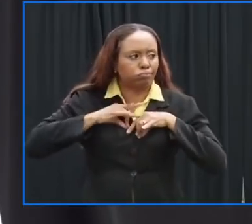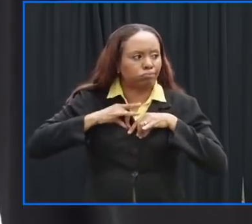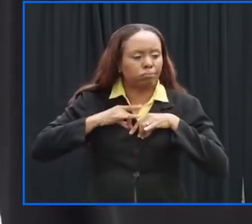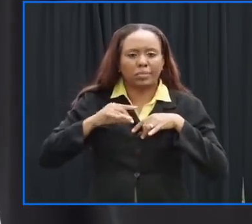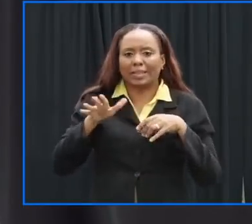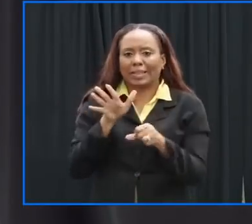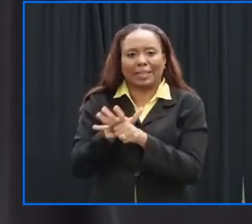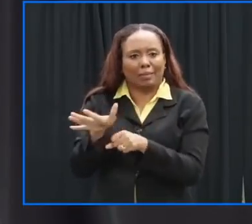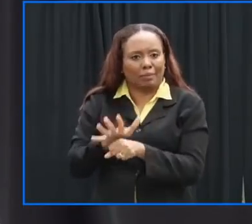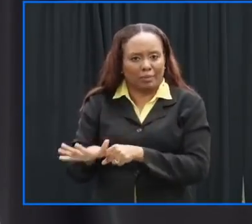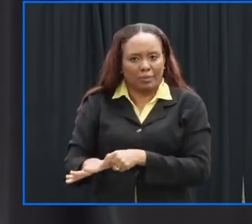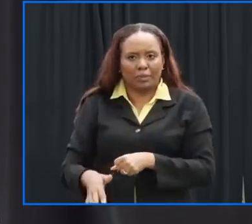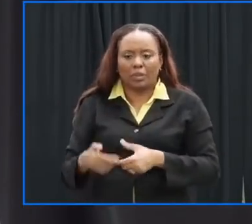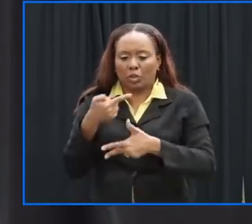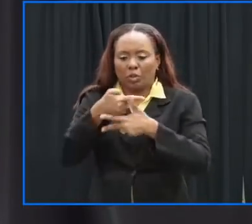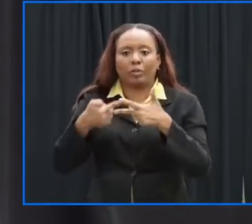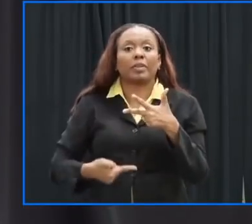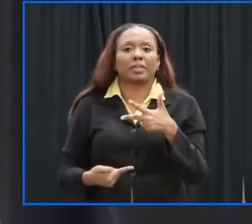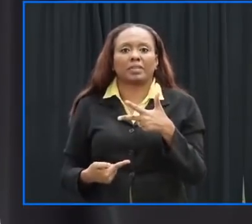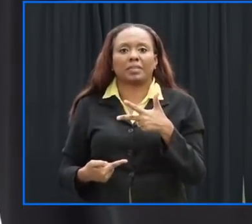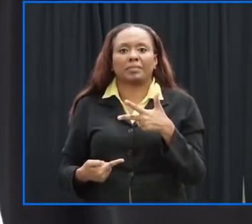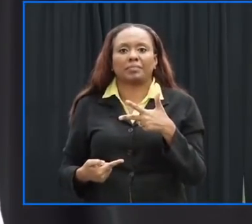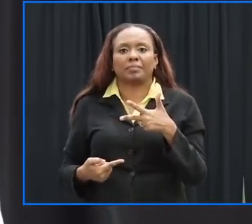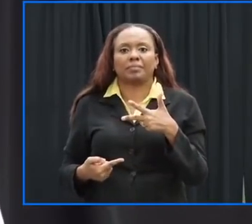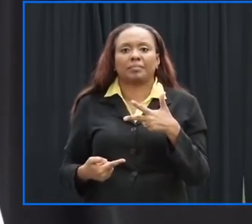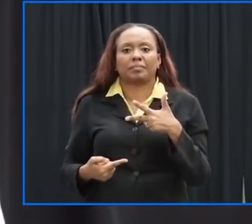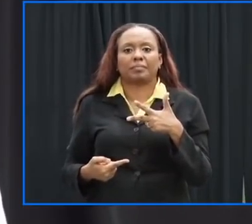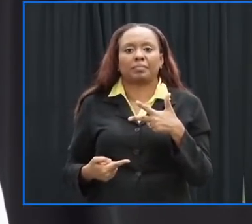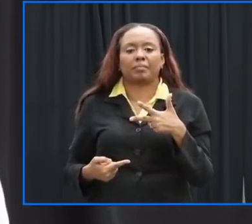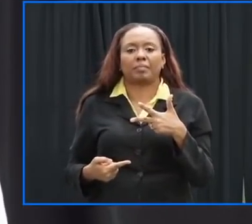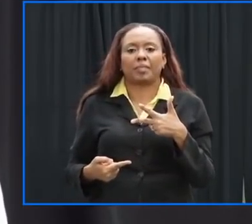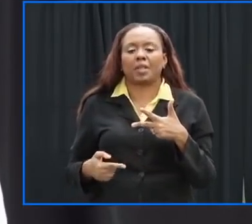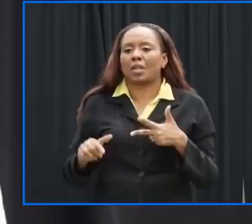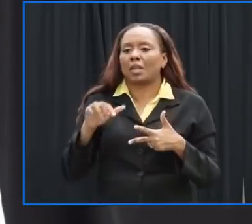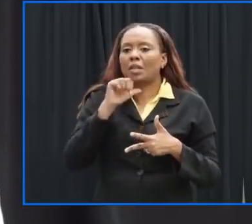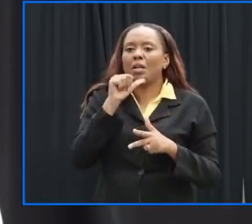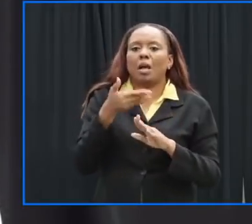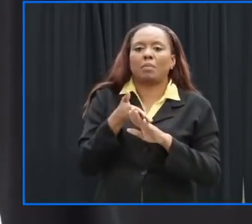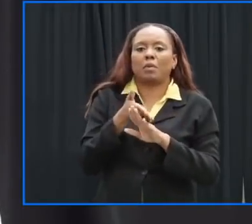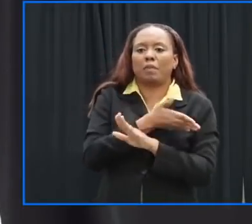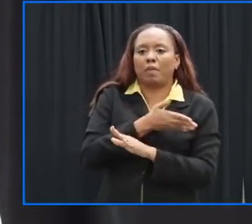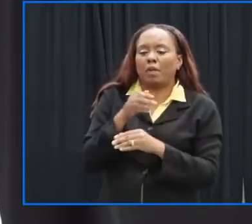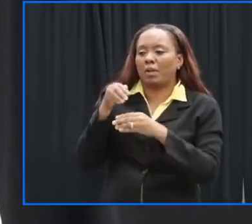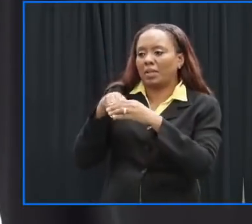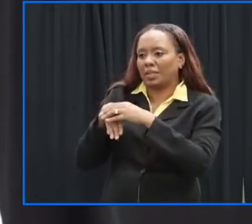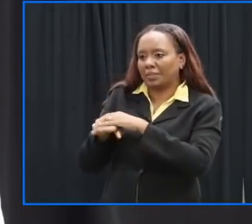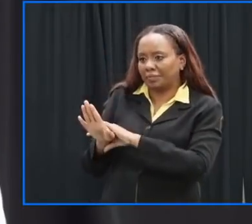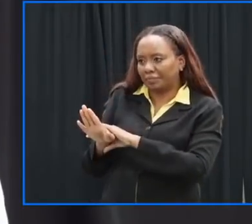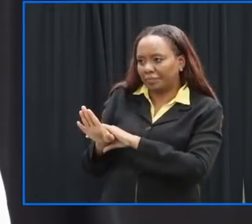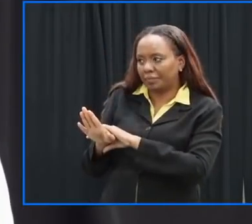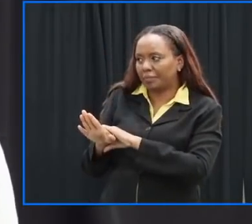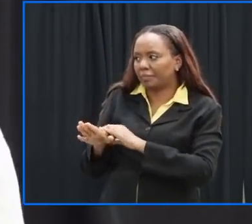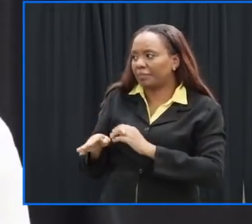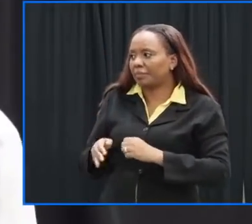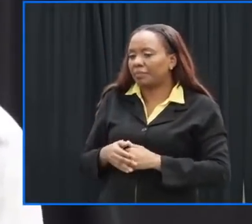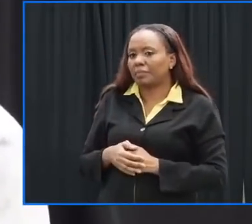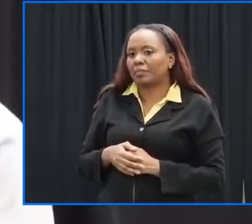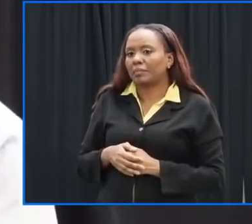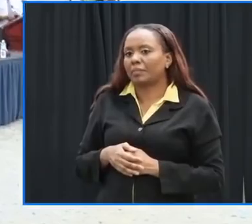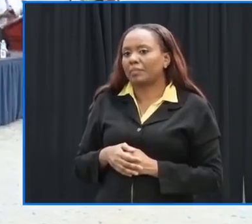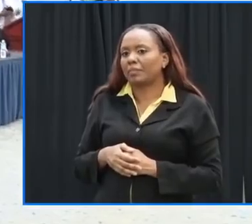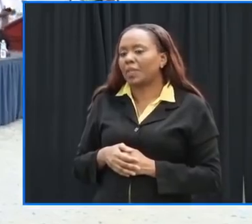so that's why we are appealing to the public but certainly not as a prerequisite for entering a shelter